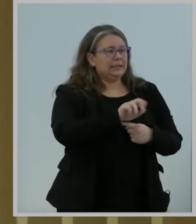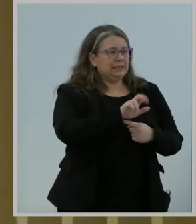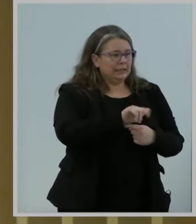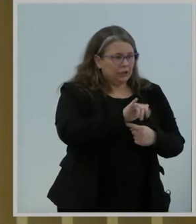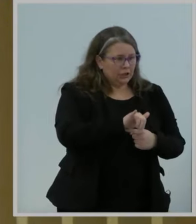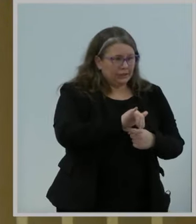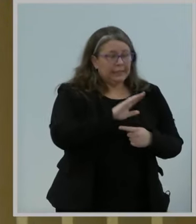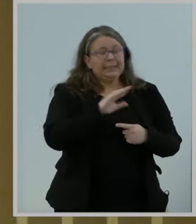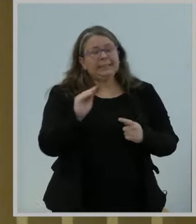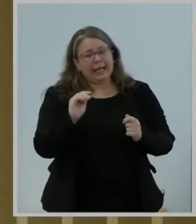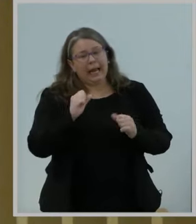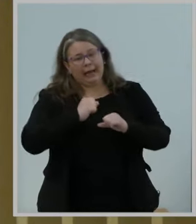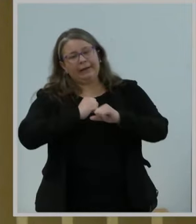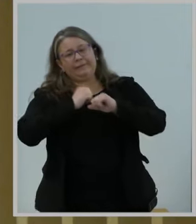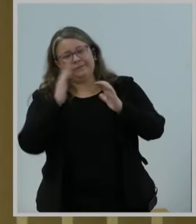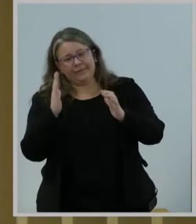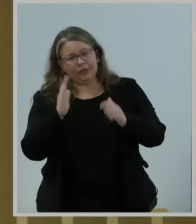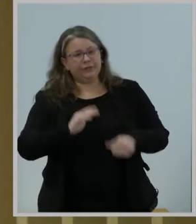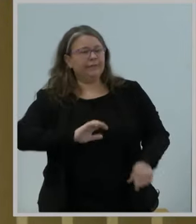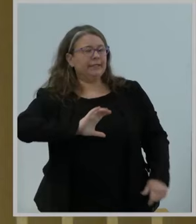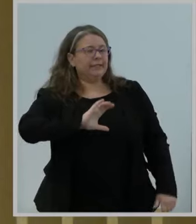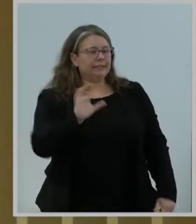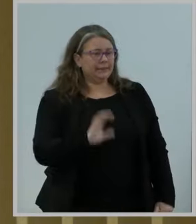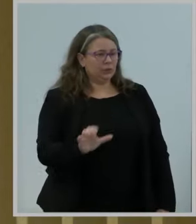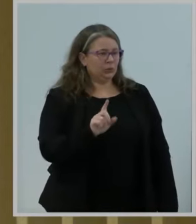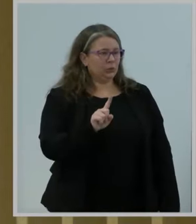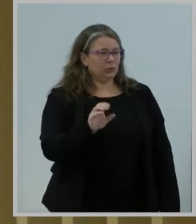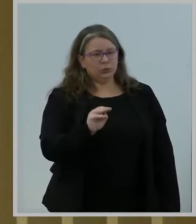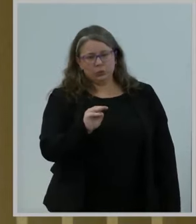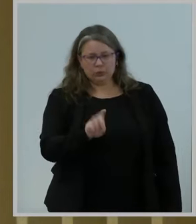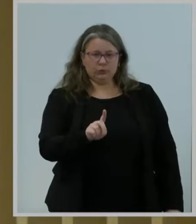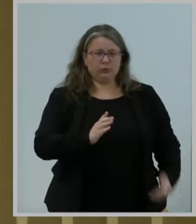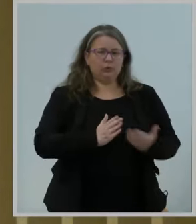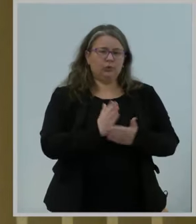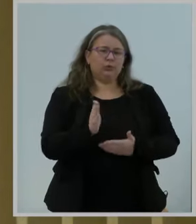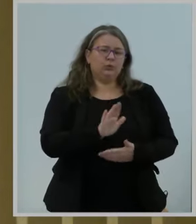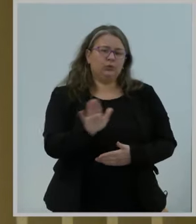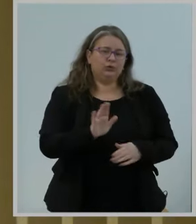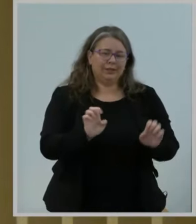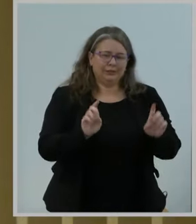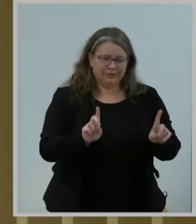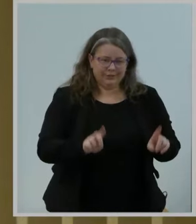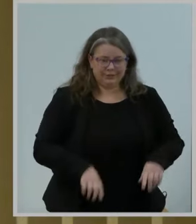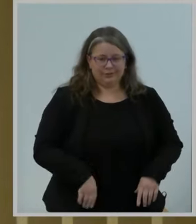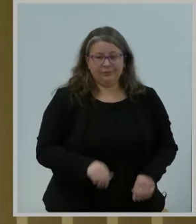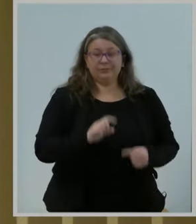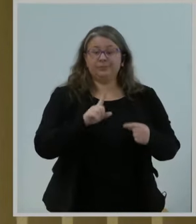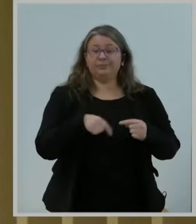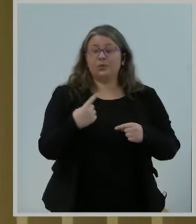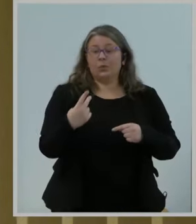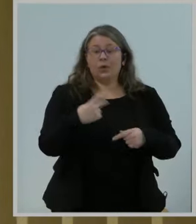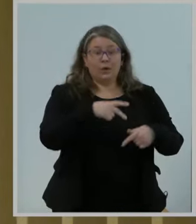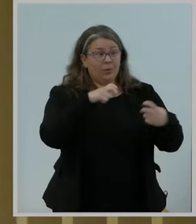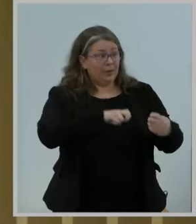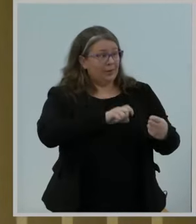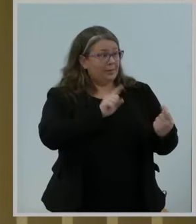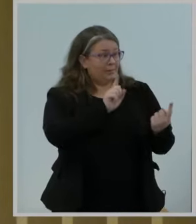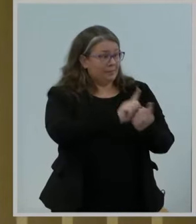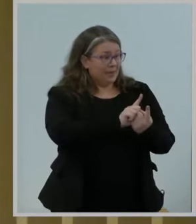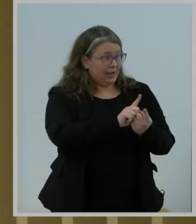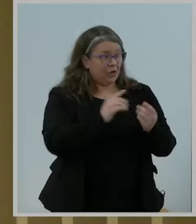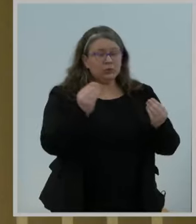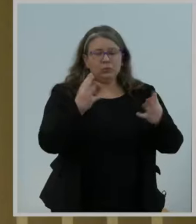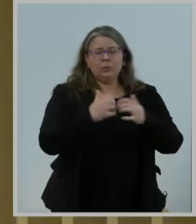use a computer and applications like Excel. When we met, she proudly told me that she has become an educator herself in the community,